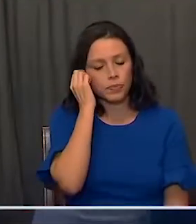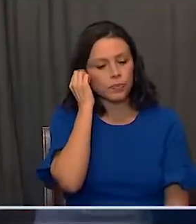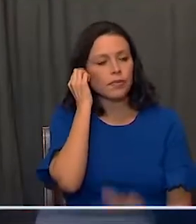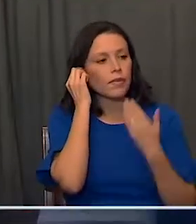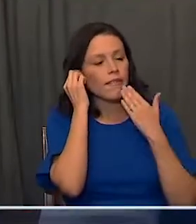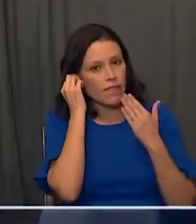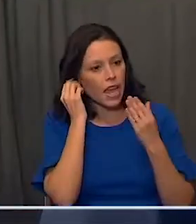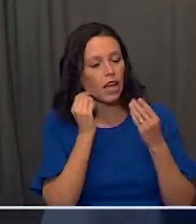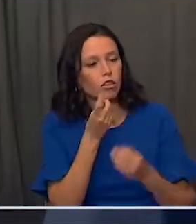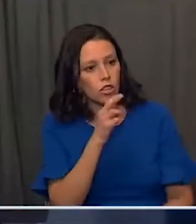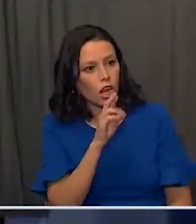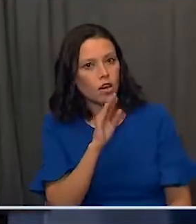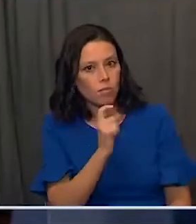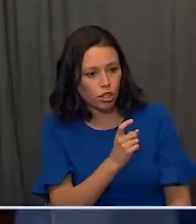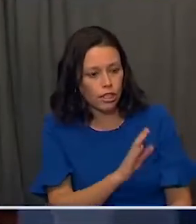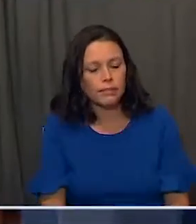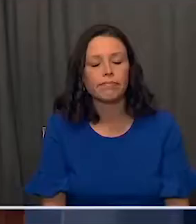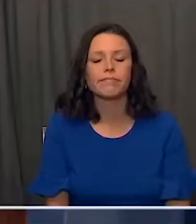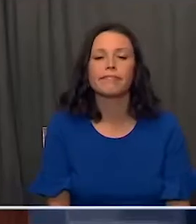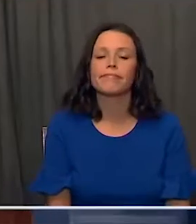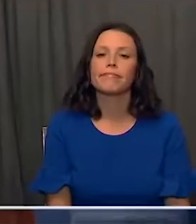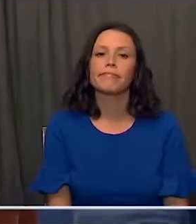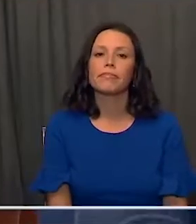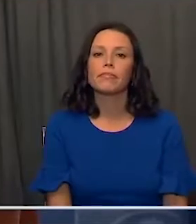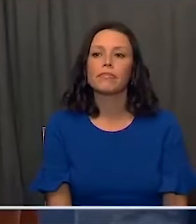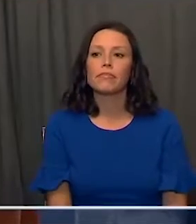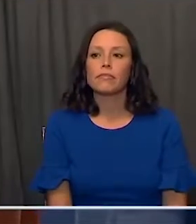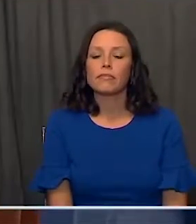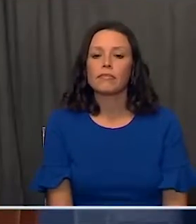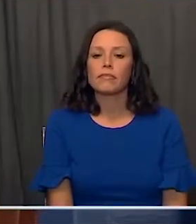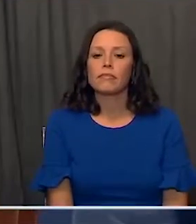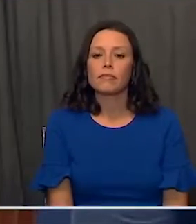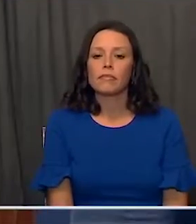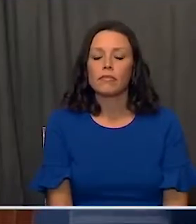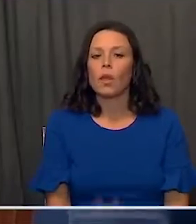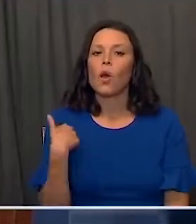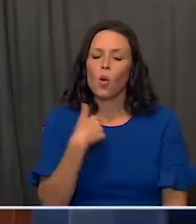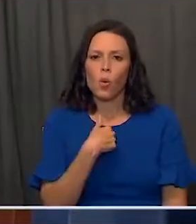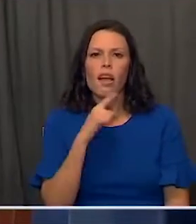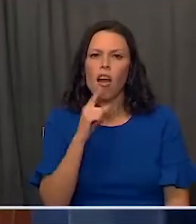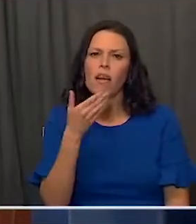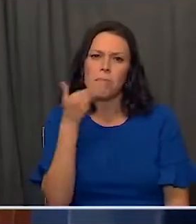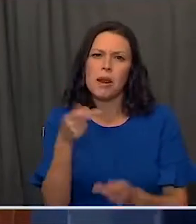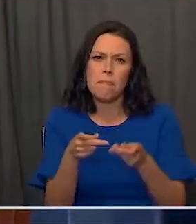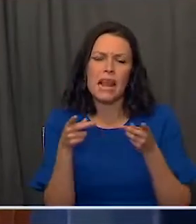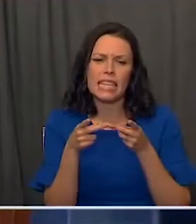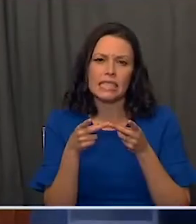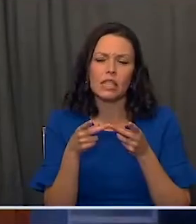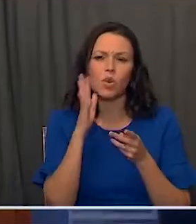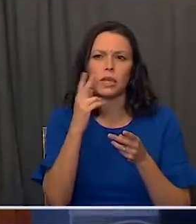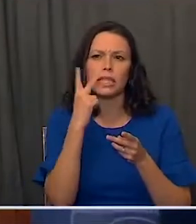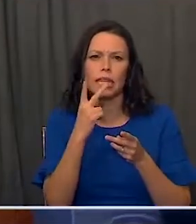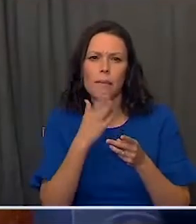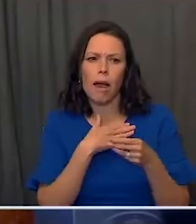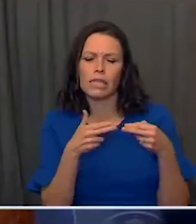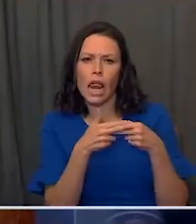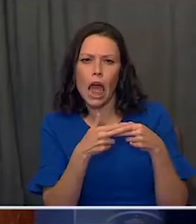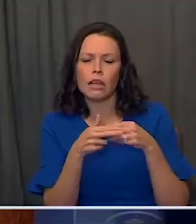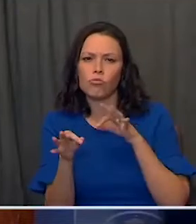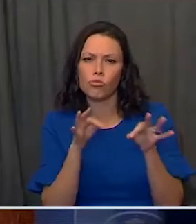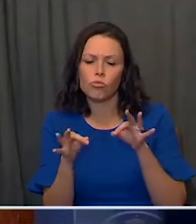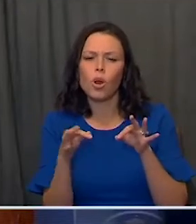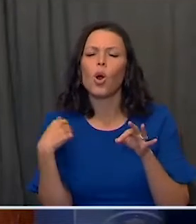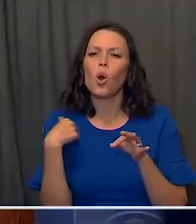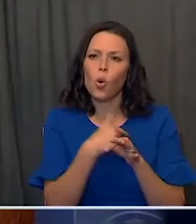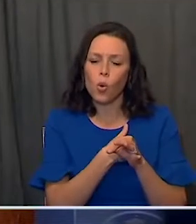thank you, ma'am. So we are in a much better place and continue to improve upon that capability. You'll see from the slides behind me that